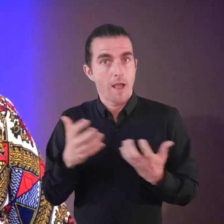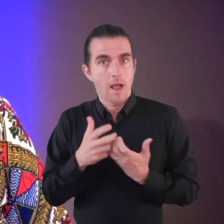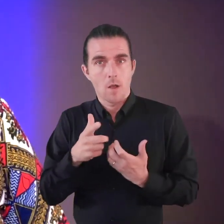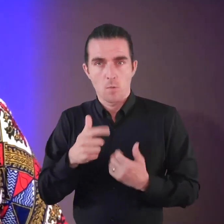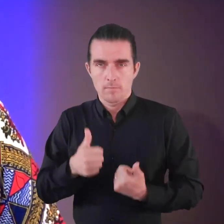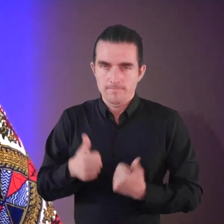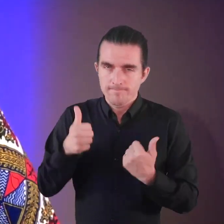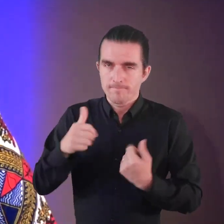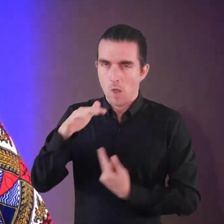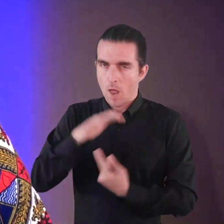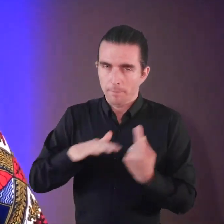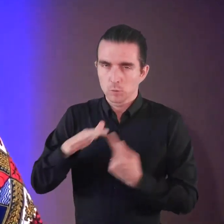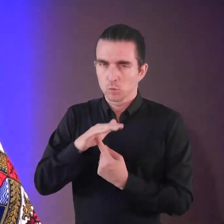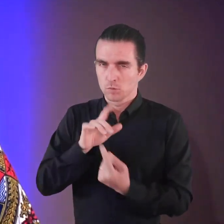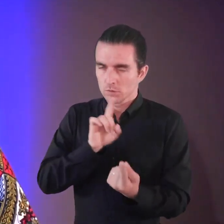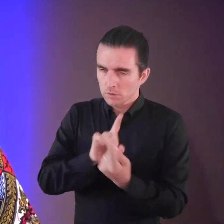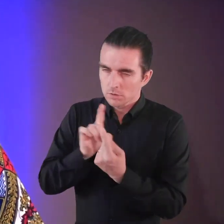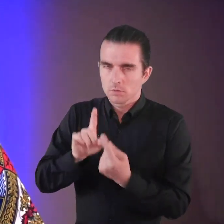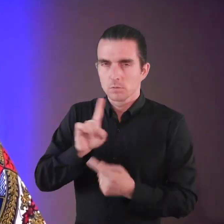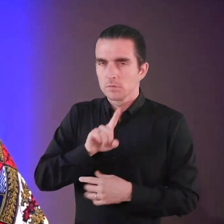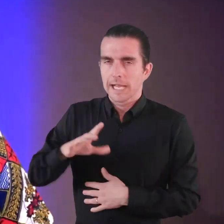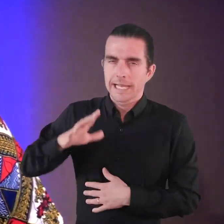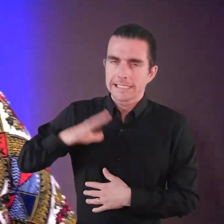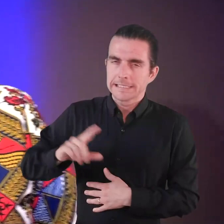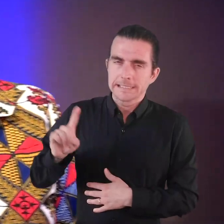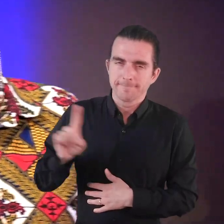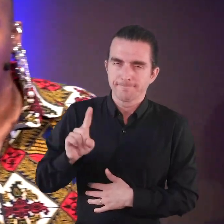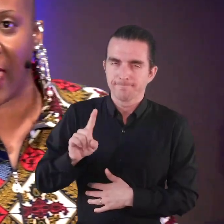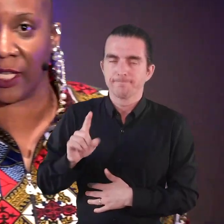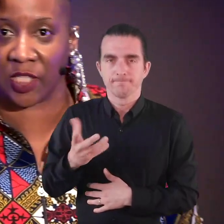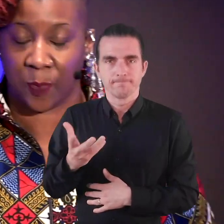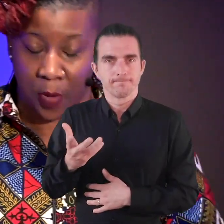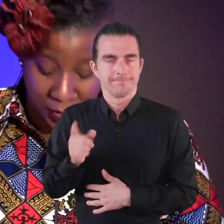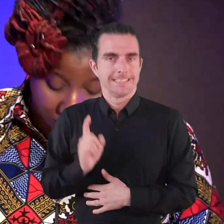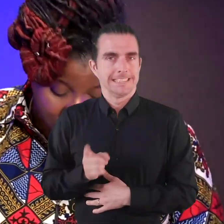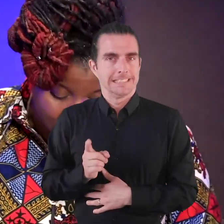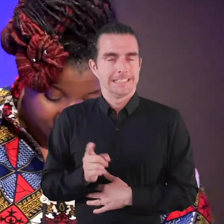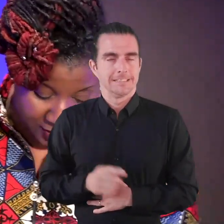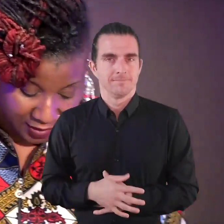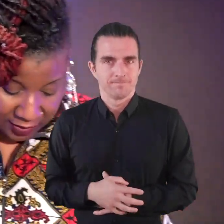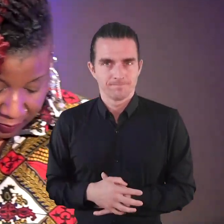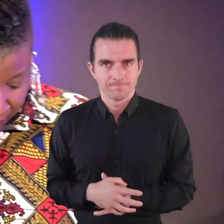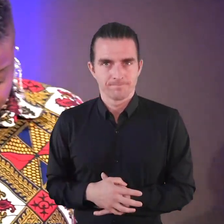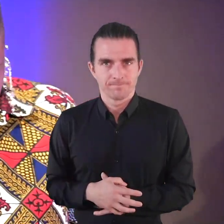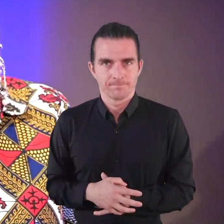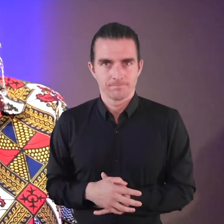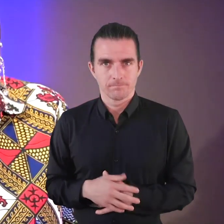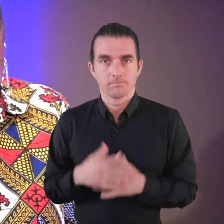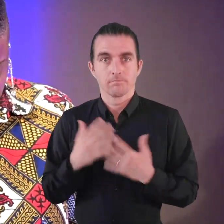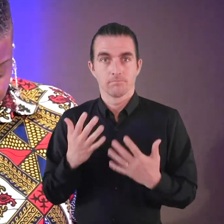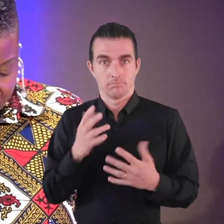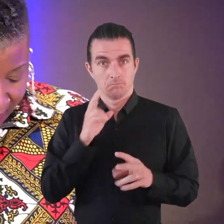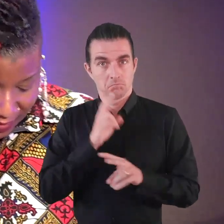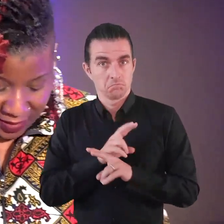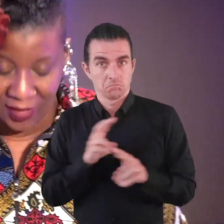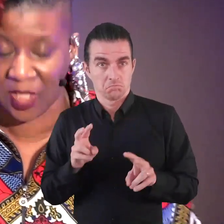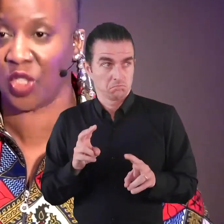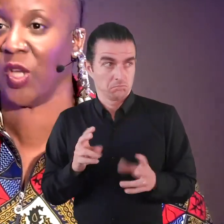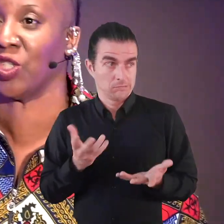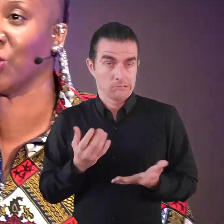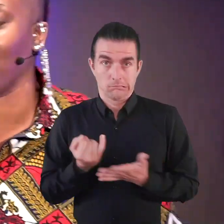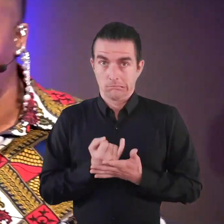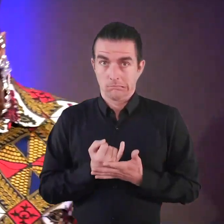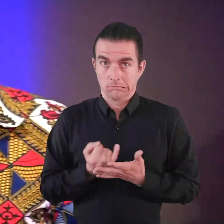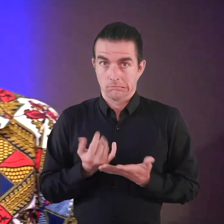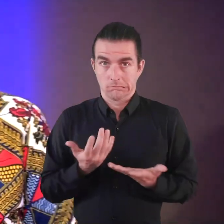This is how you truly meet a community at its point of need. Yes, the